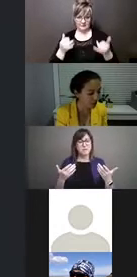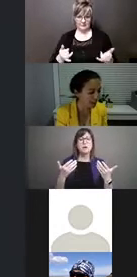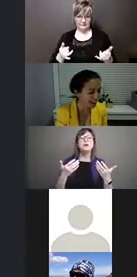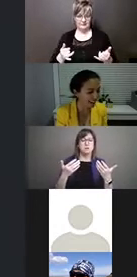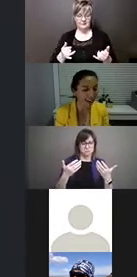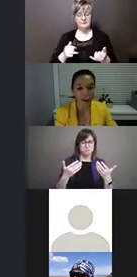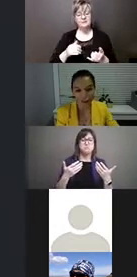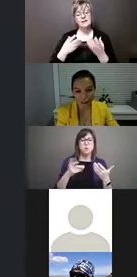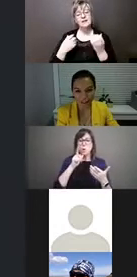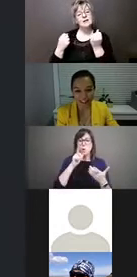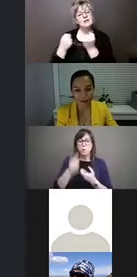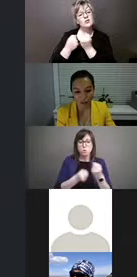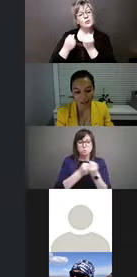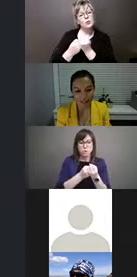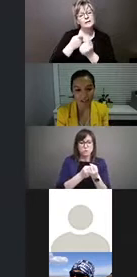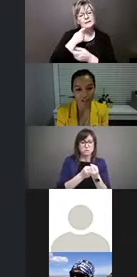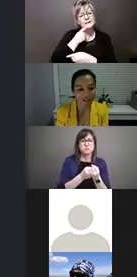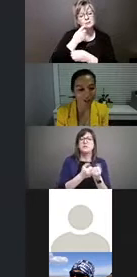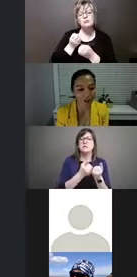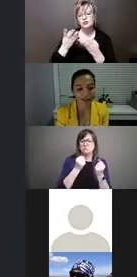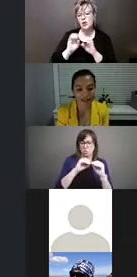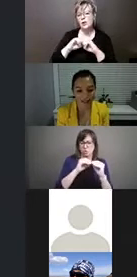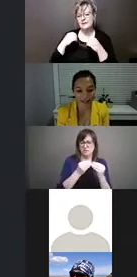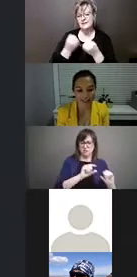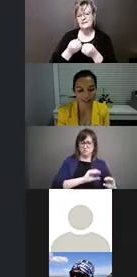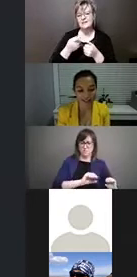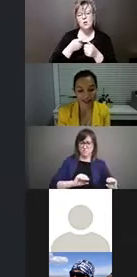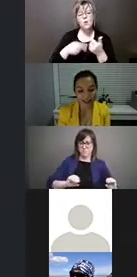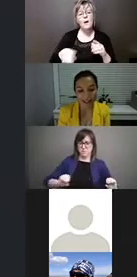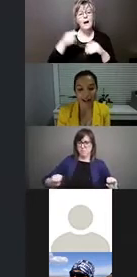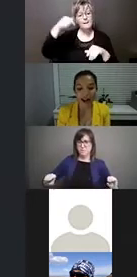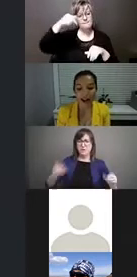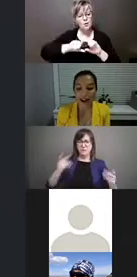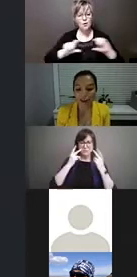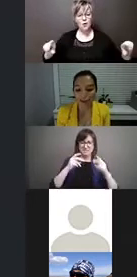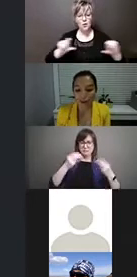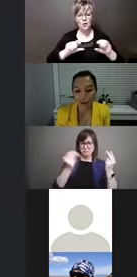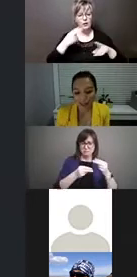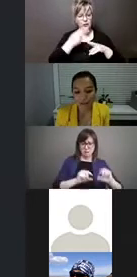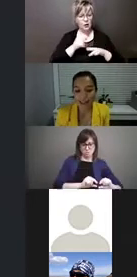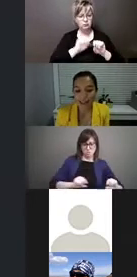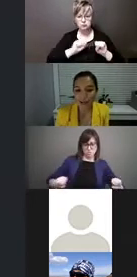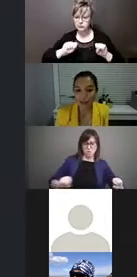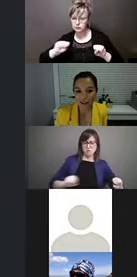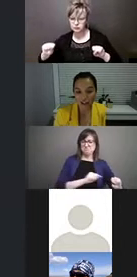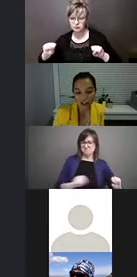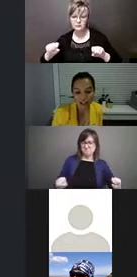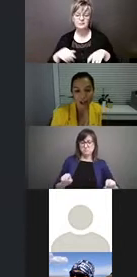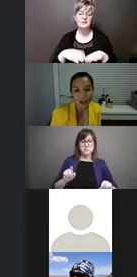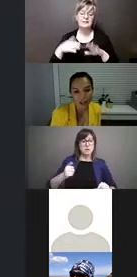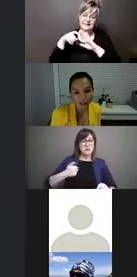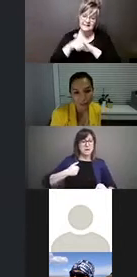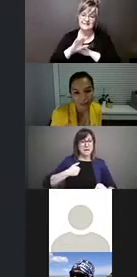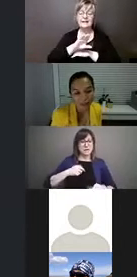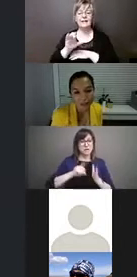-sponsored by a few of us, a few organizations that you see listed in this slide. And myself as the Canada Research Chair